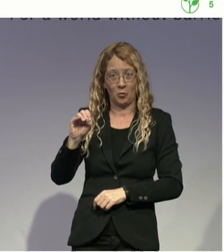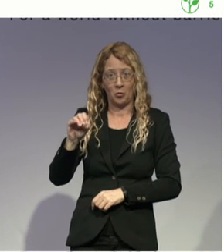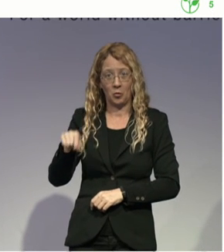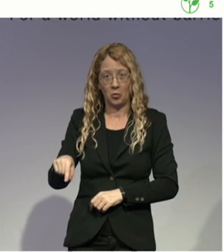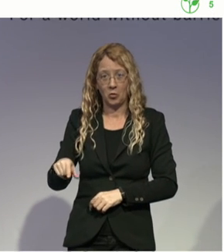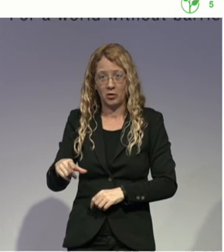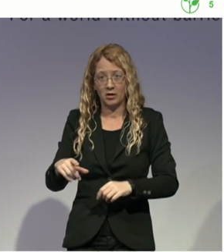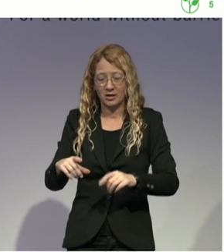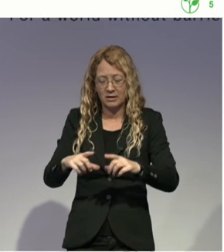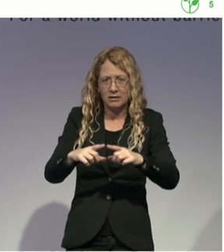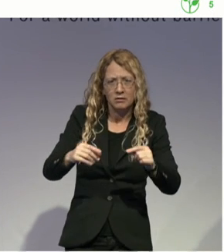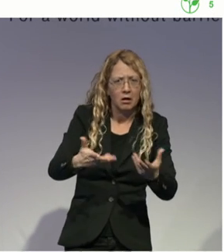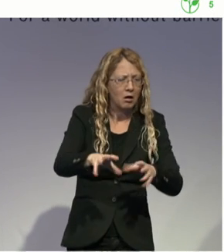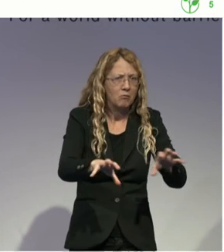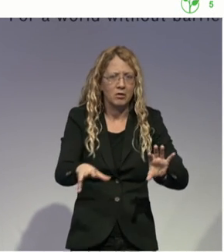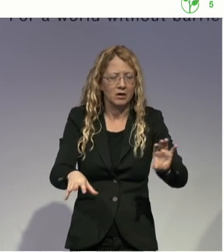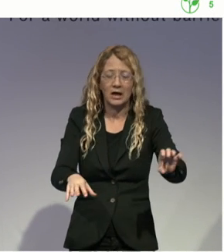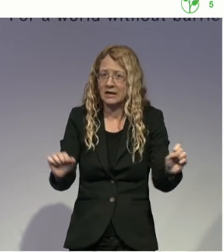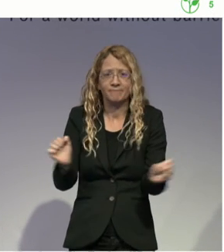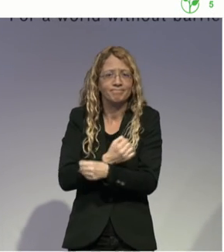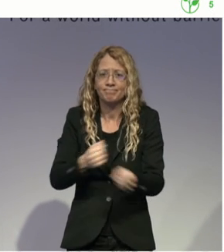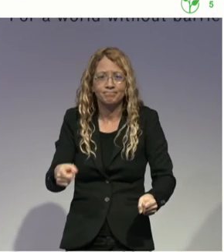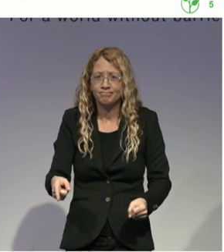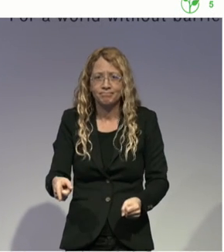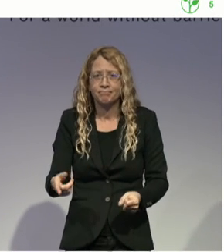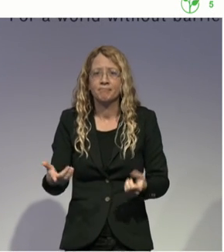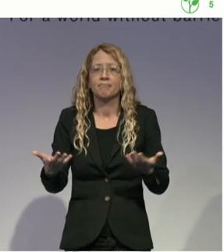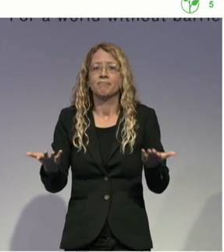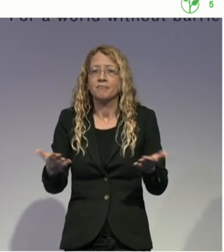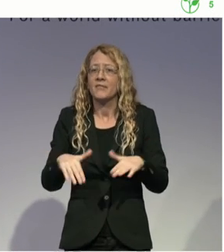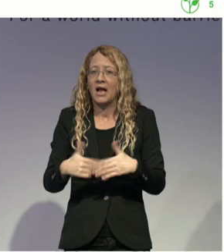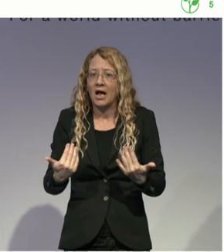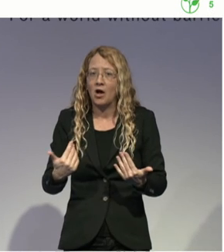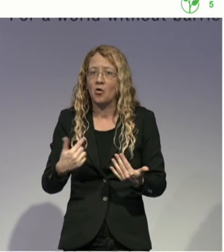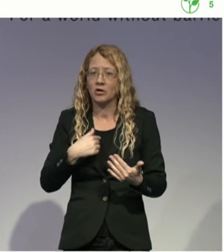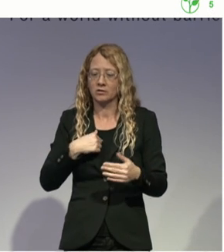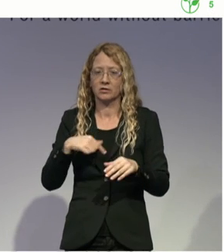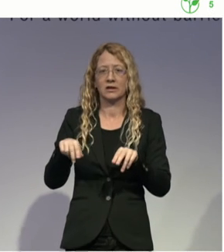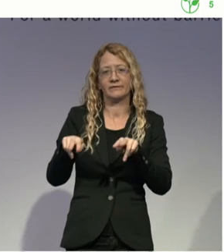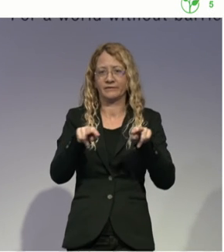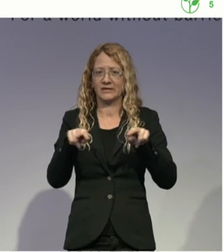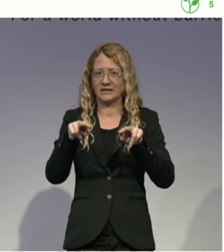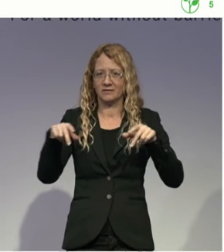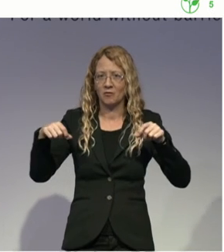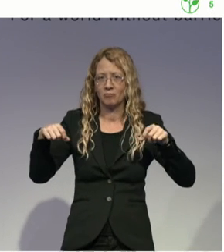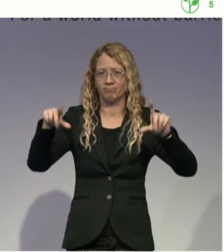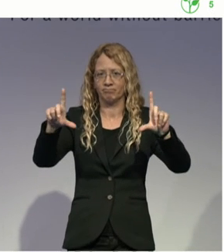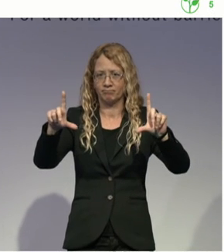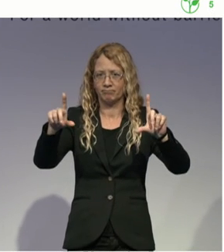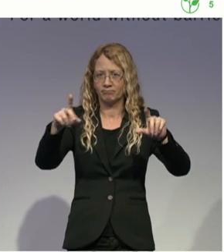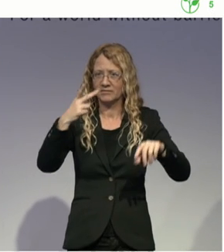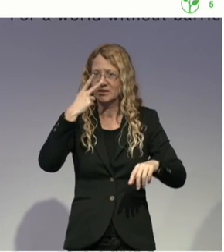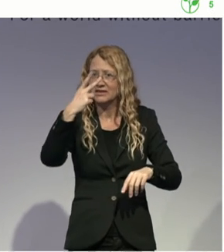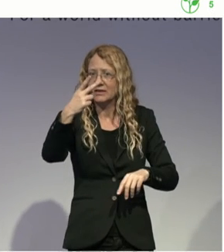can observe some specific videos and other people doing these actions, this could simply rewire this brain.